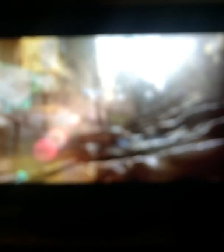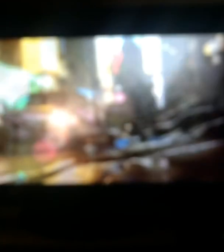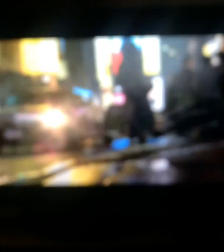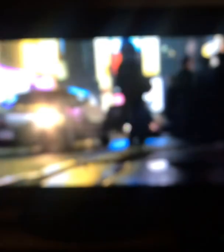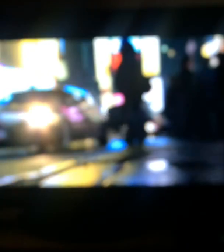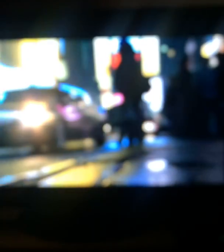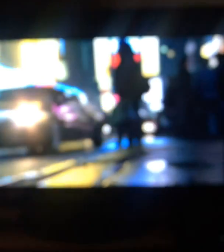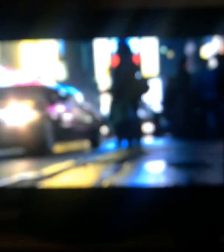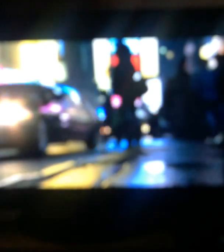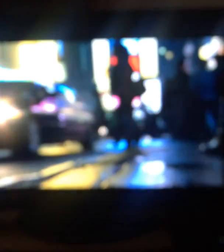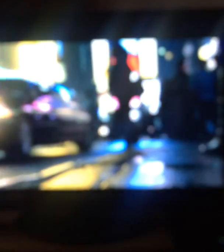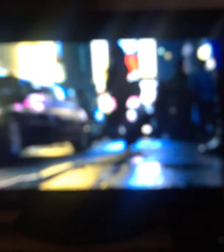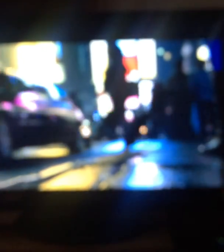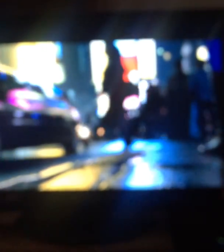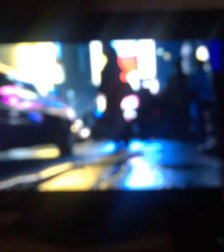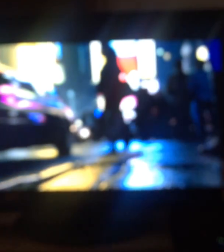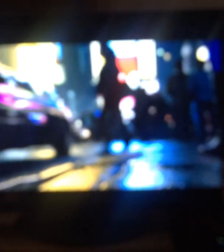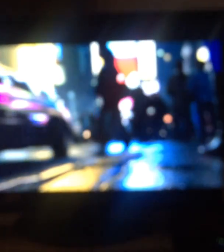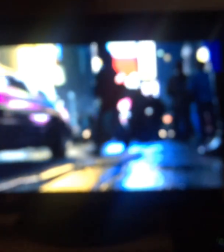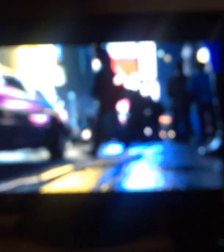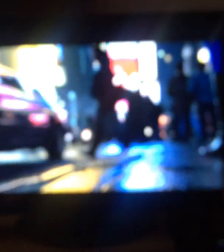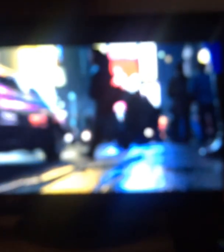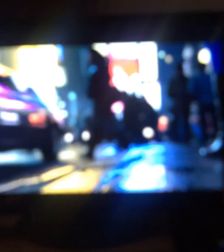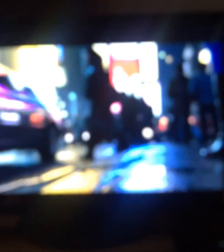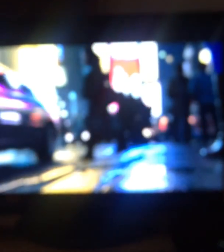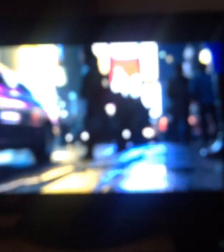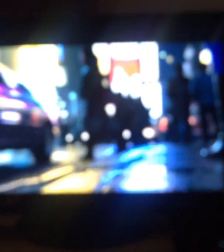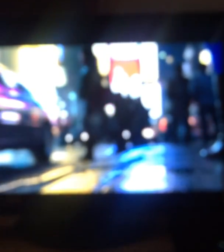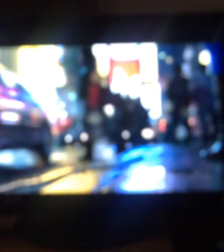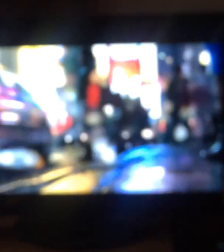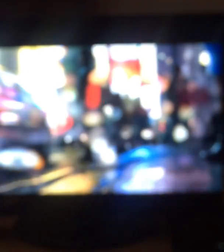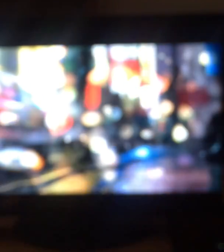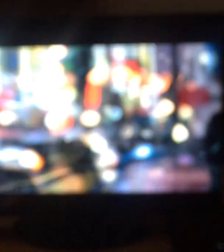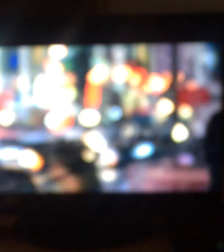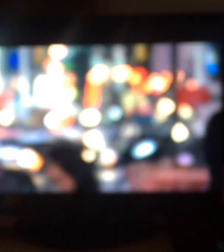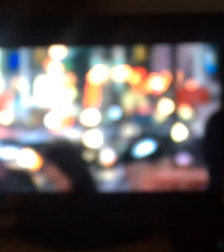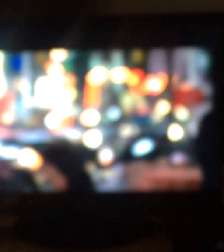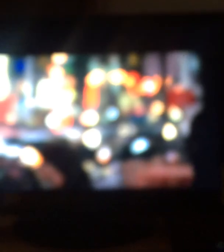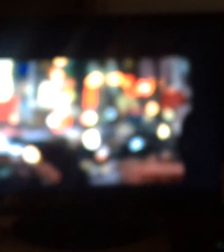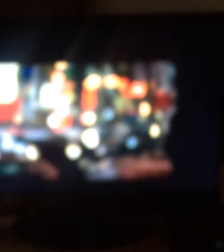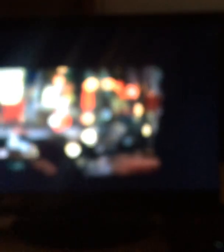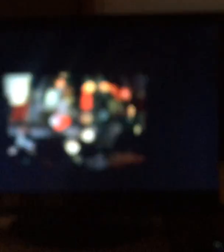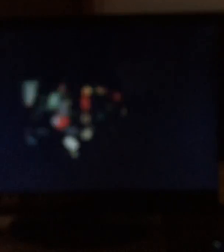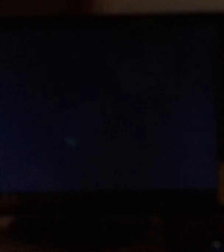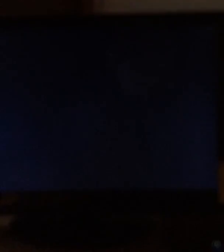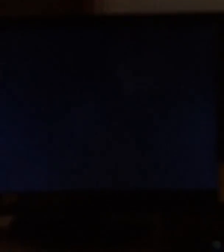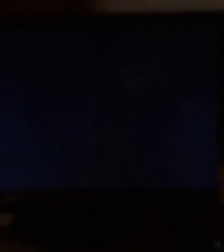these ancient mysteries were so precise that they would give the exact date and hours of that collapse.